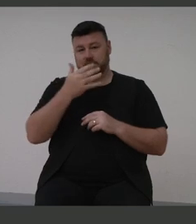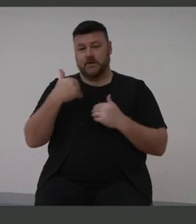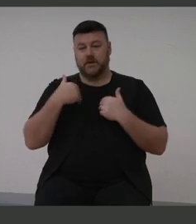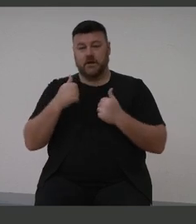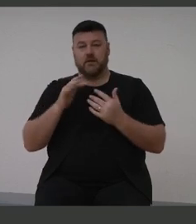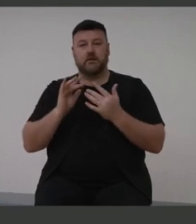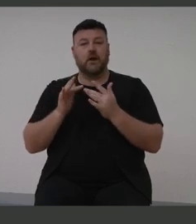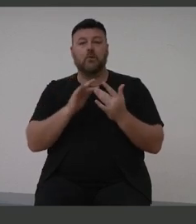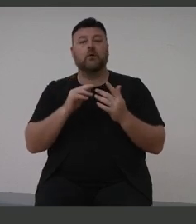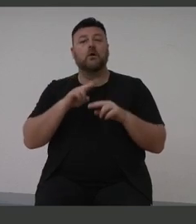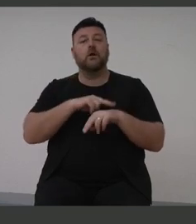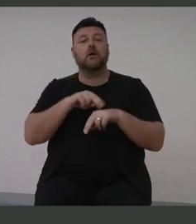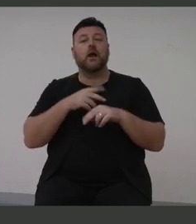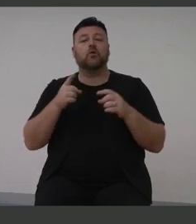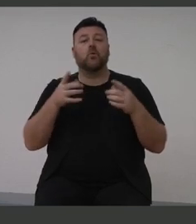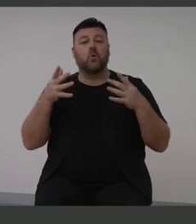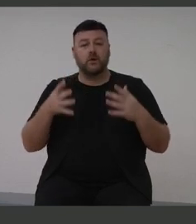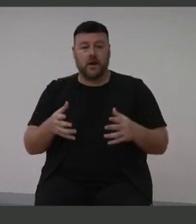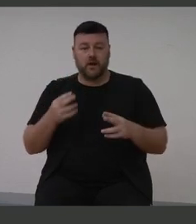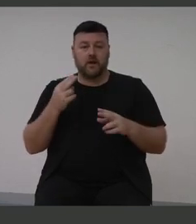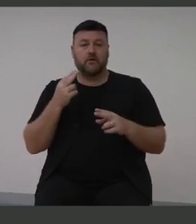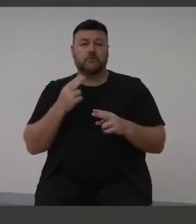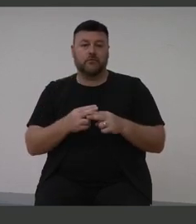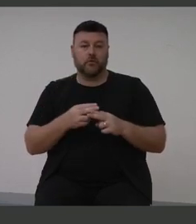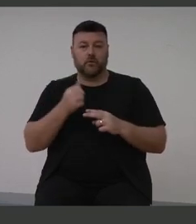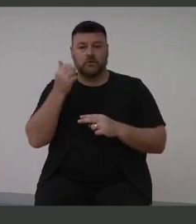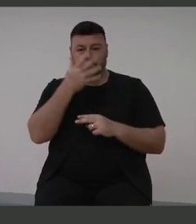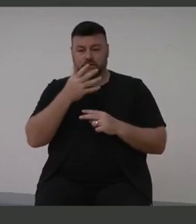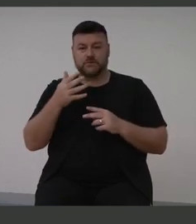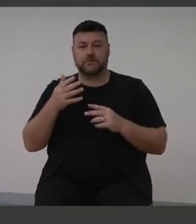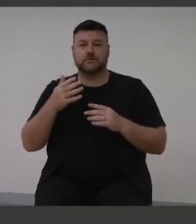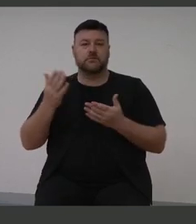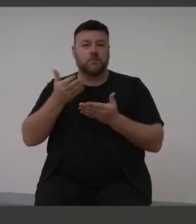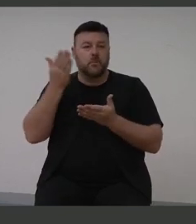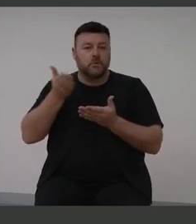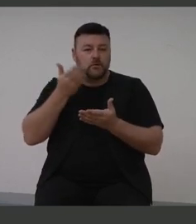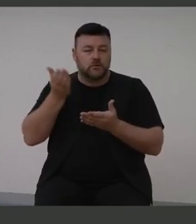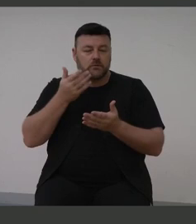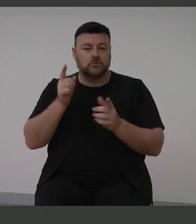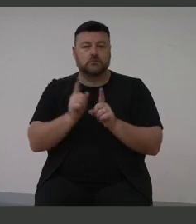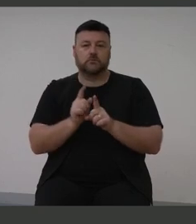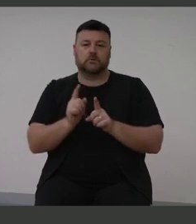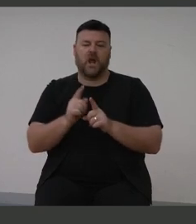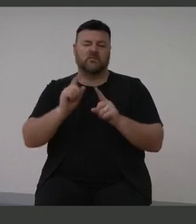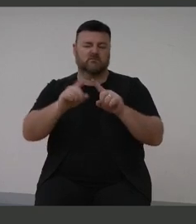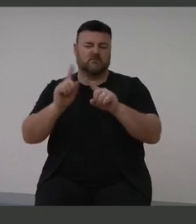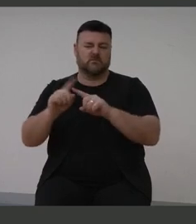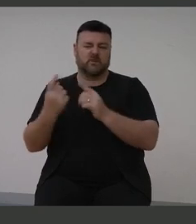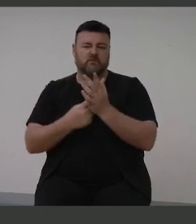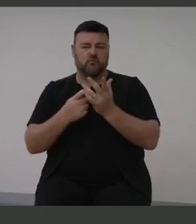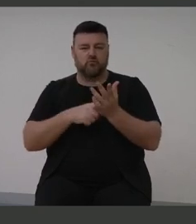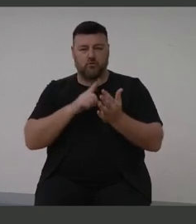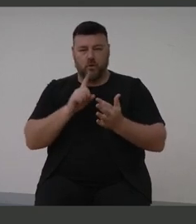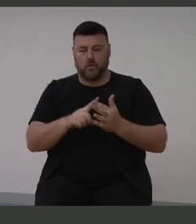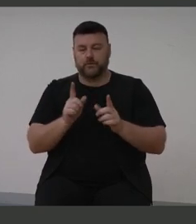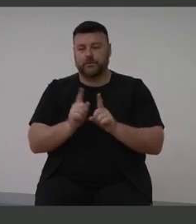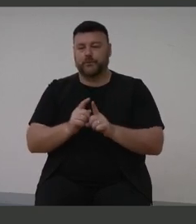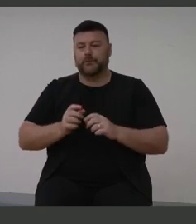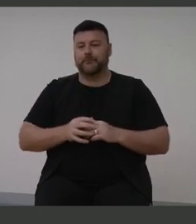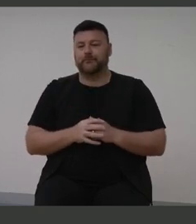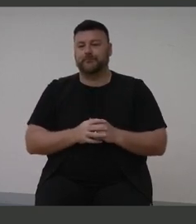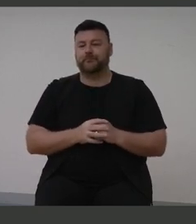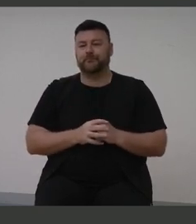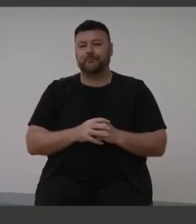coordinator for tackling indigenous smoking, amongst quite a number of other roles in the education and justice areas.